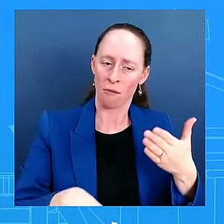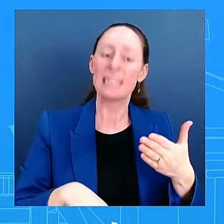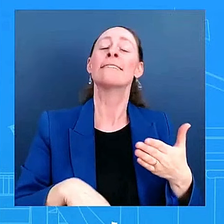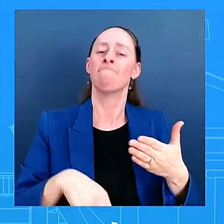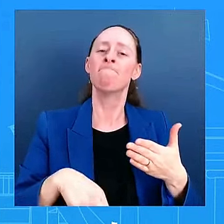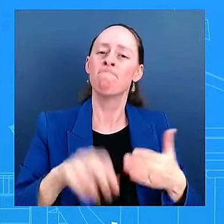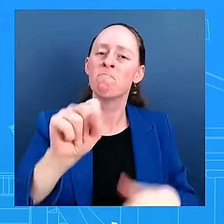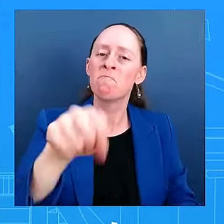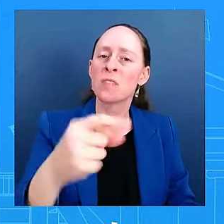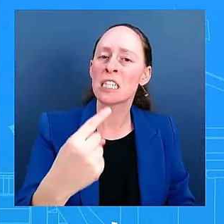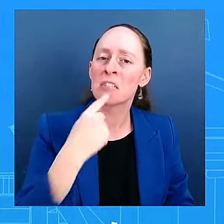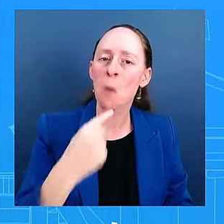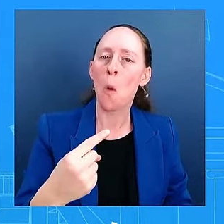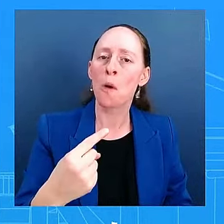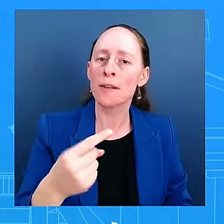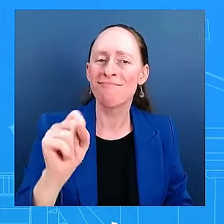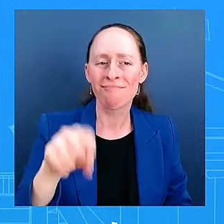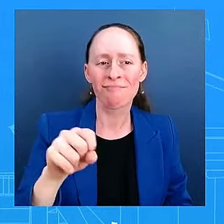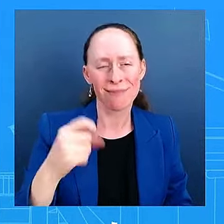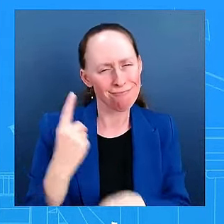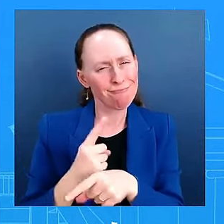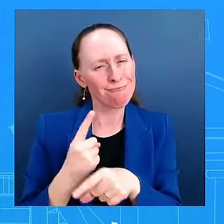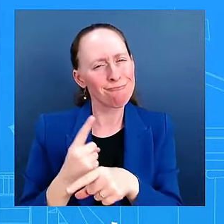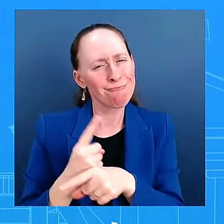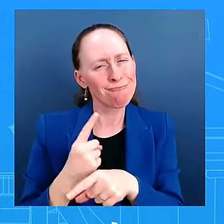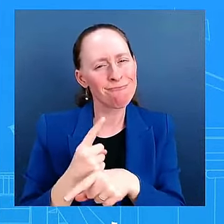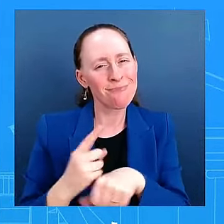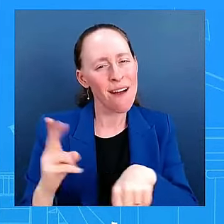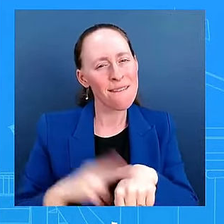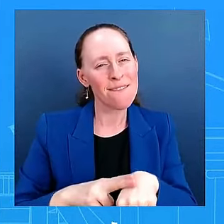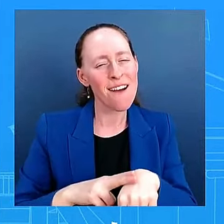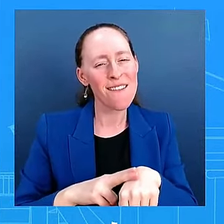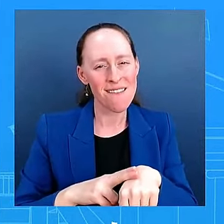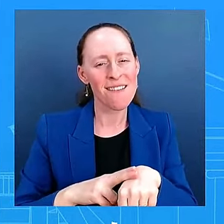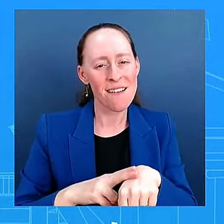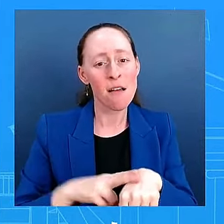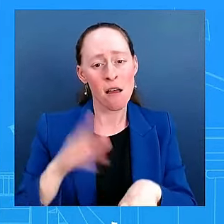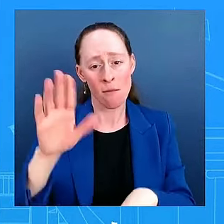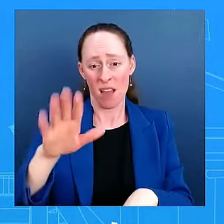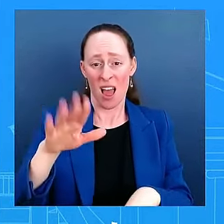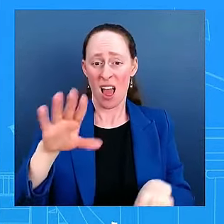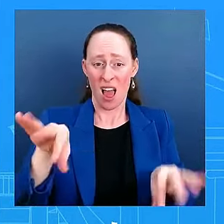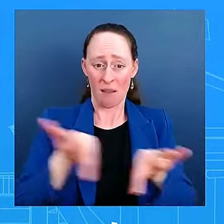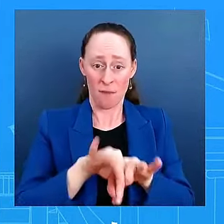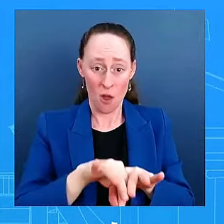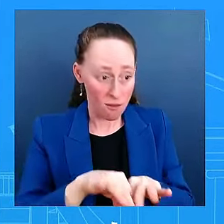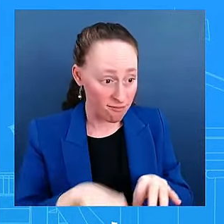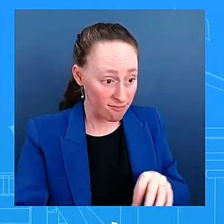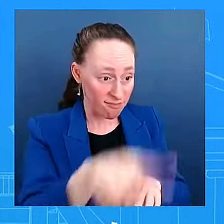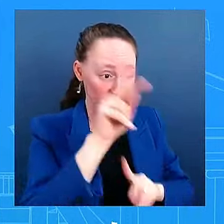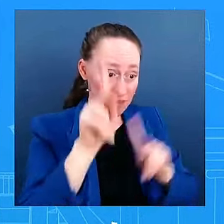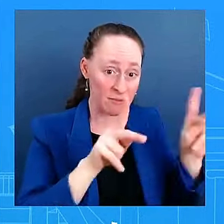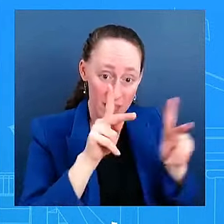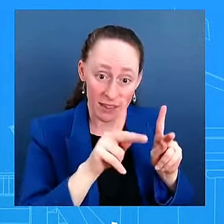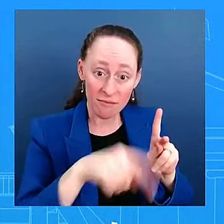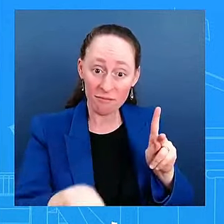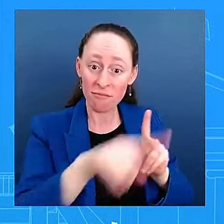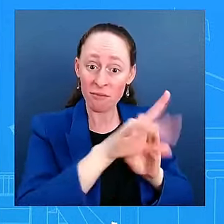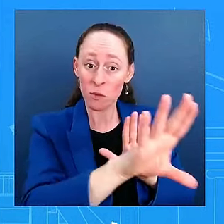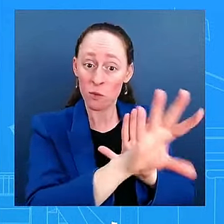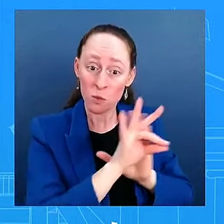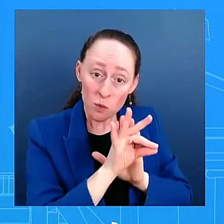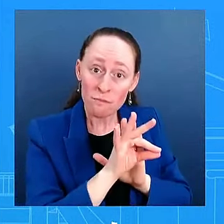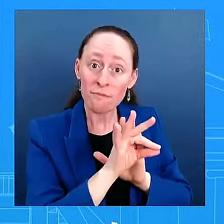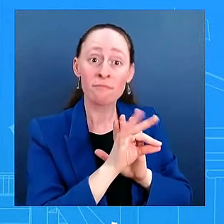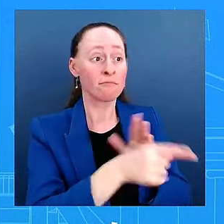it is important to make sure that what the American people decided on, what it is that they wanted to see, that we respect that.